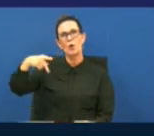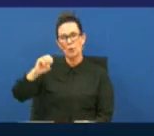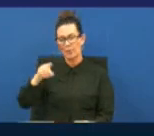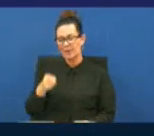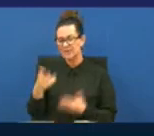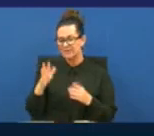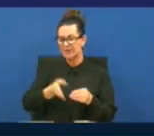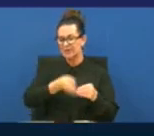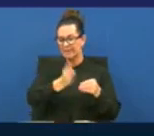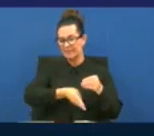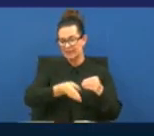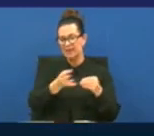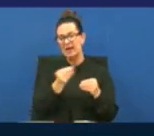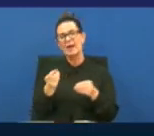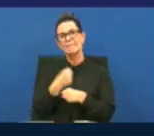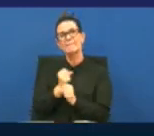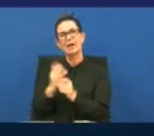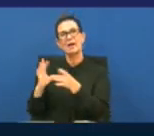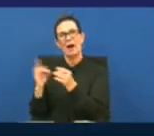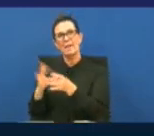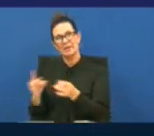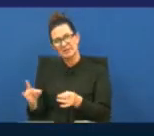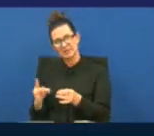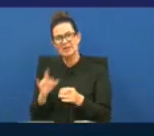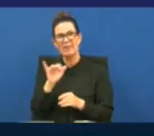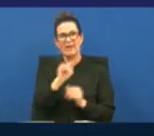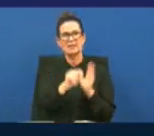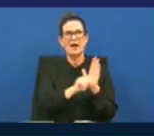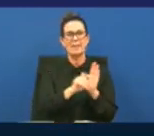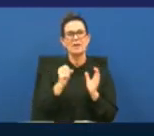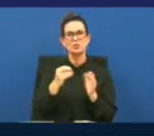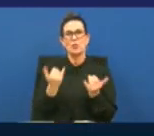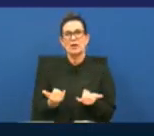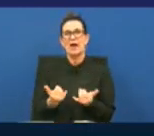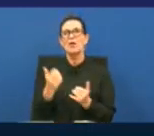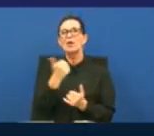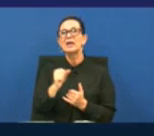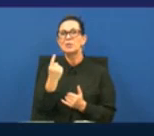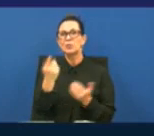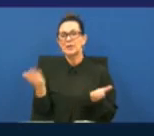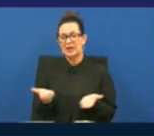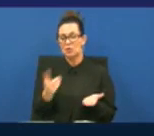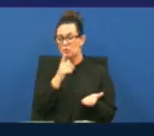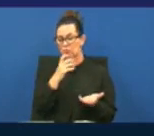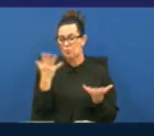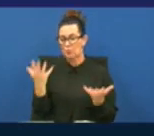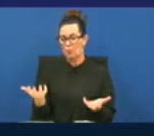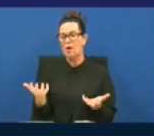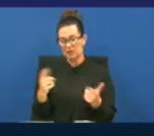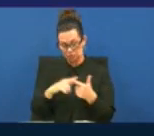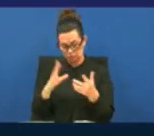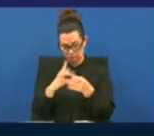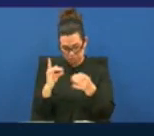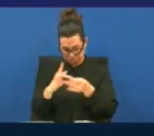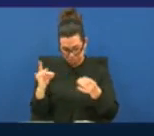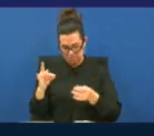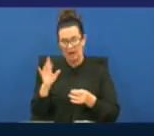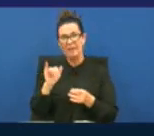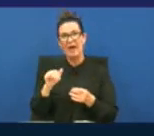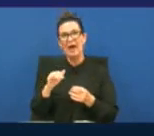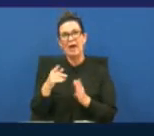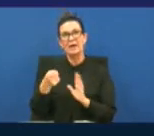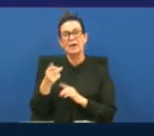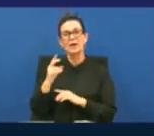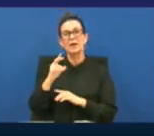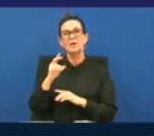completed and then uh make your comments at that time so at this time if there is anyone here uh who is going to present the report on